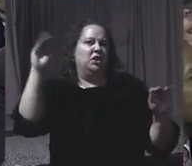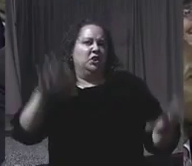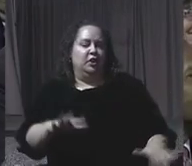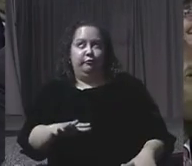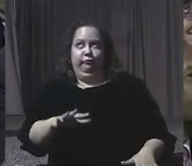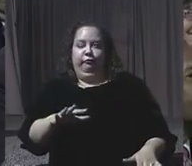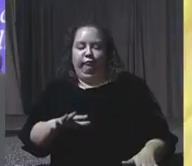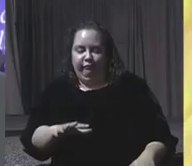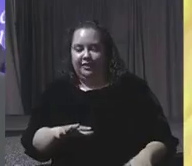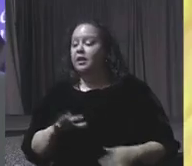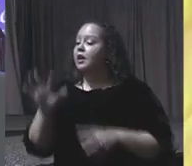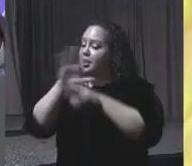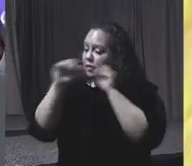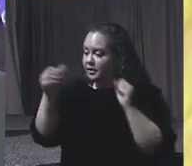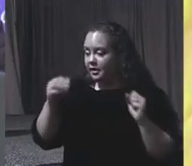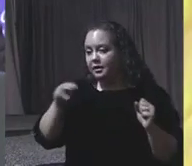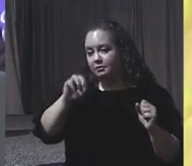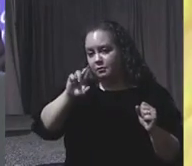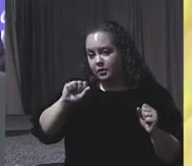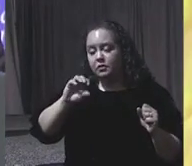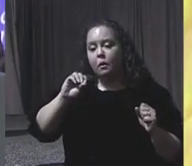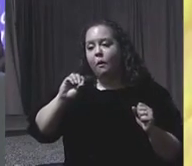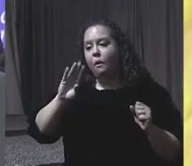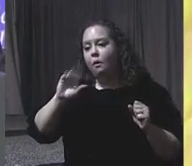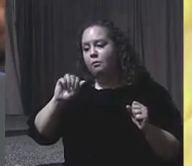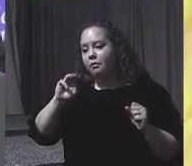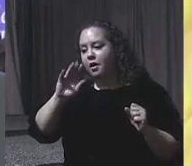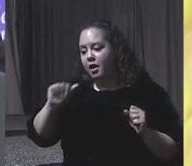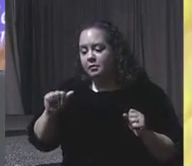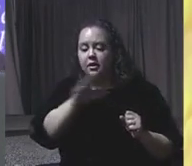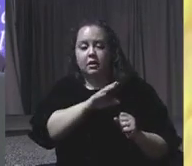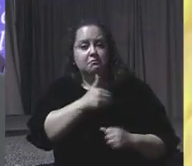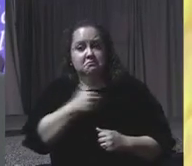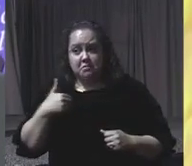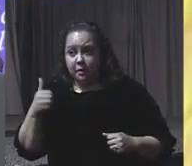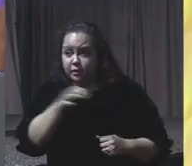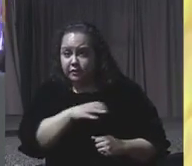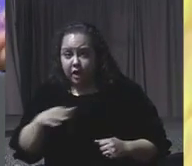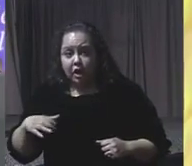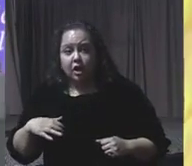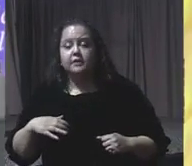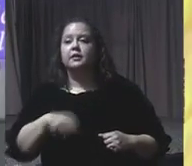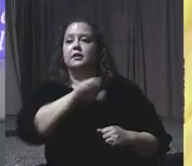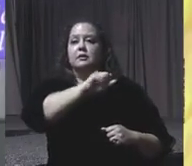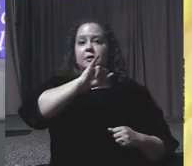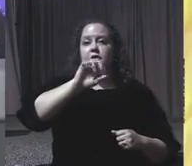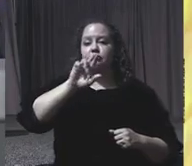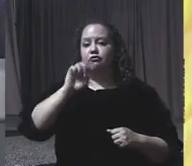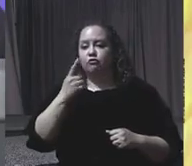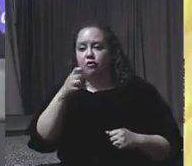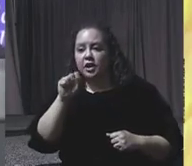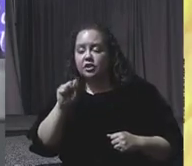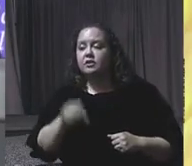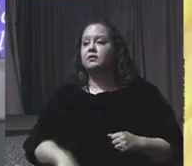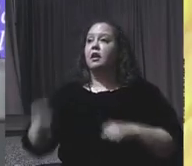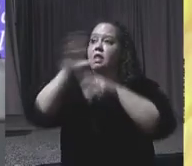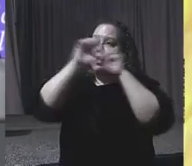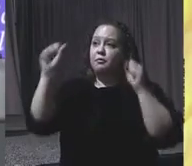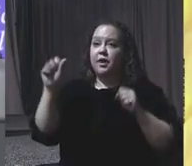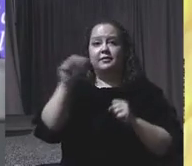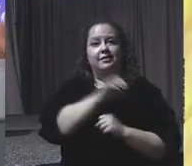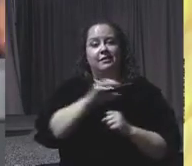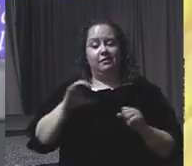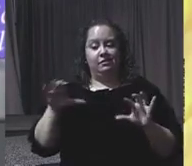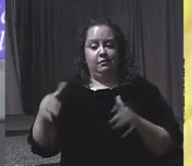President and Mrs. Obama, members of Congress, the Smithsonian Regents, the Presidential Commission, the Museum's Council,